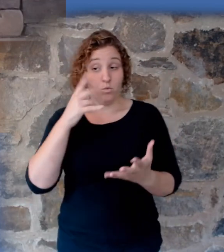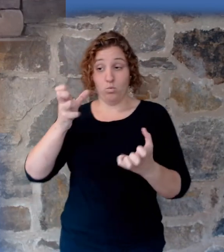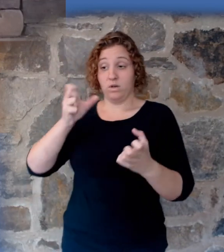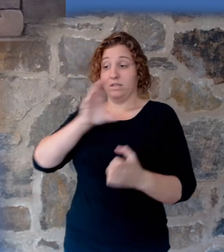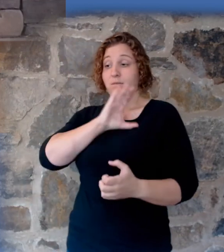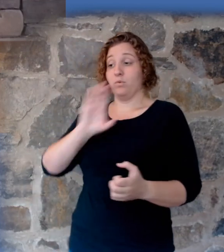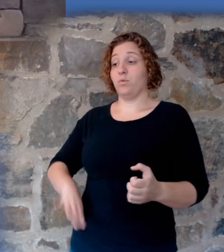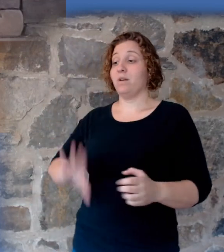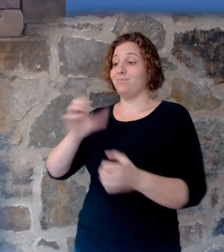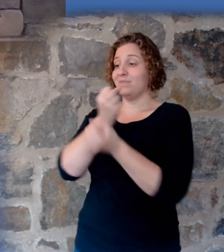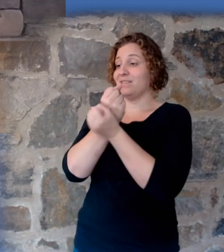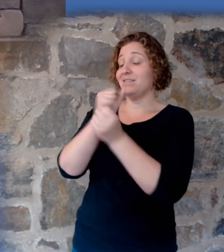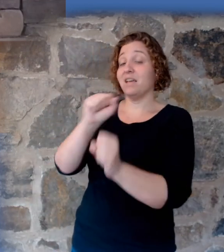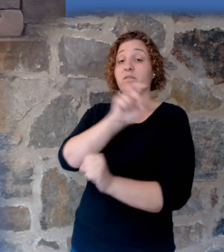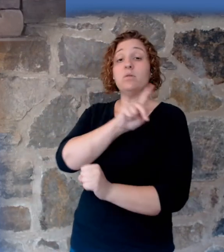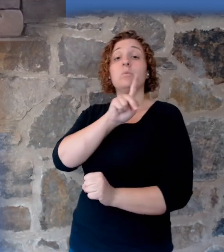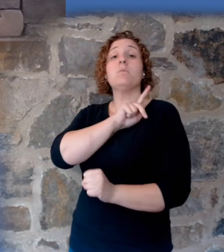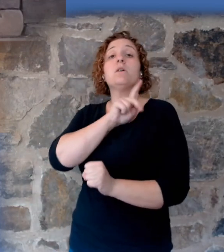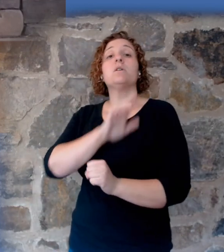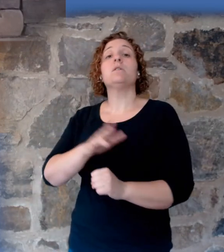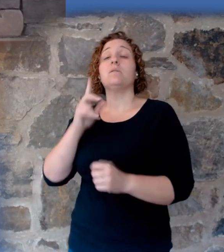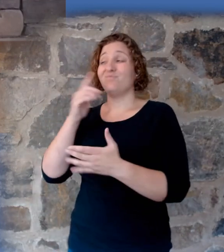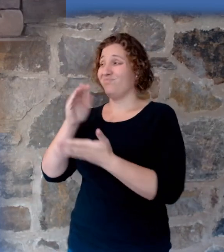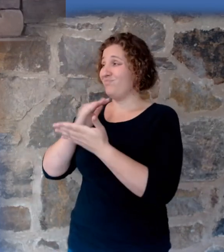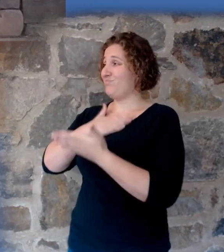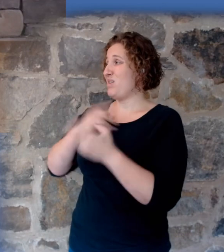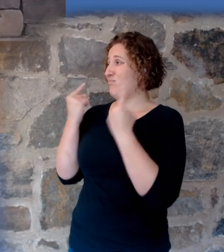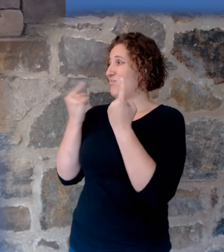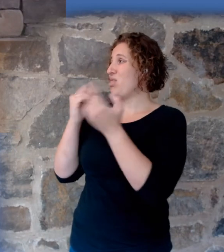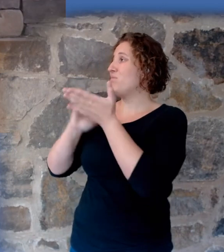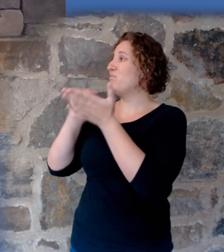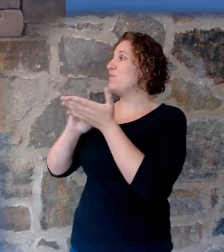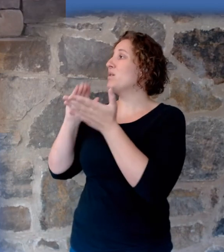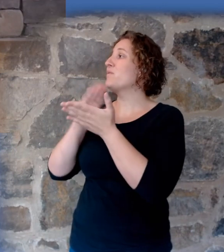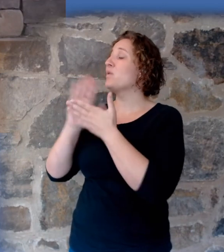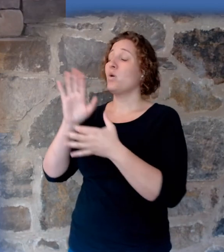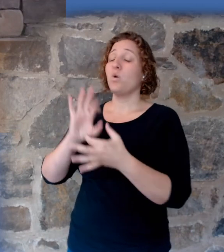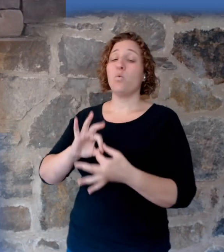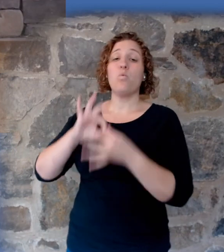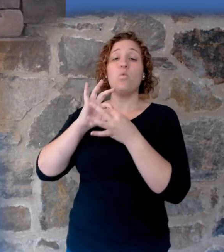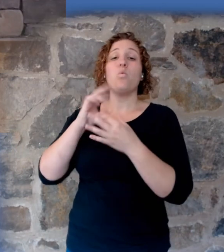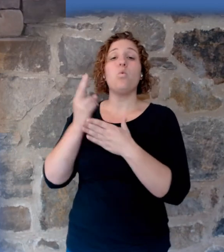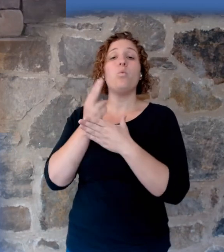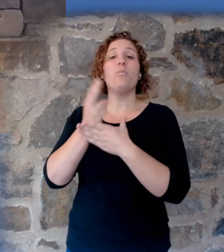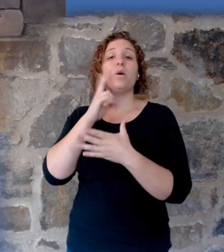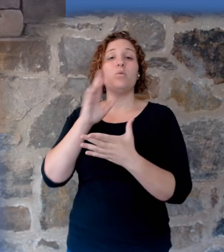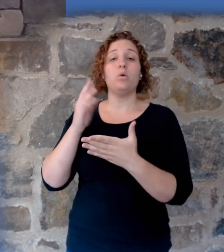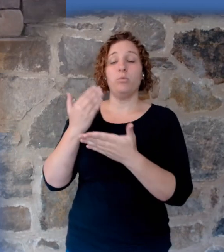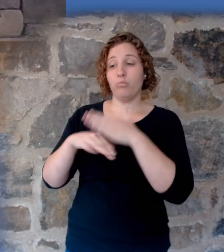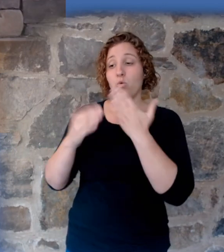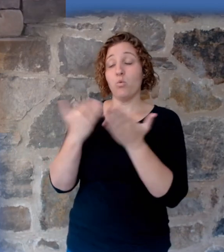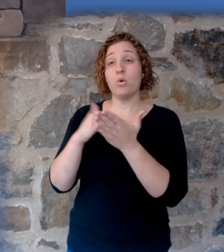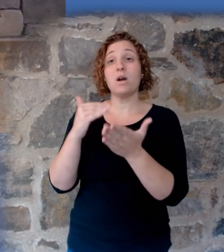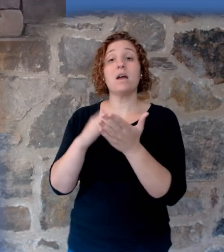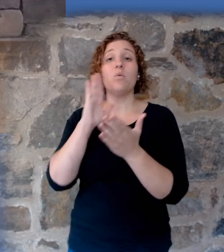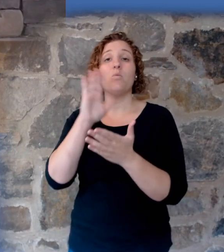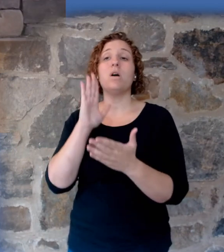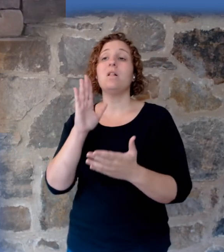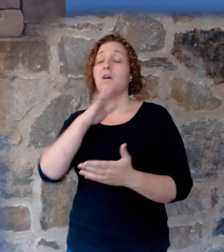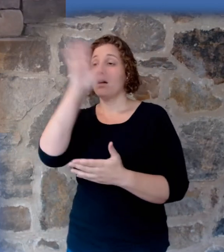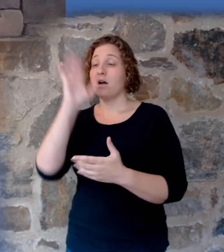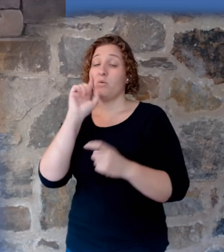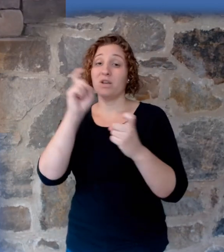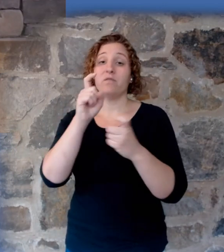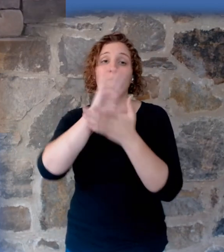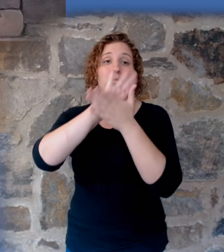forgiveness for your sins. You will be born again by the Holy Spirit. God will put his peace and his joy and his love in you and your life will